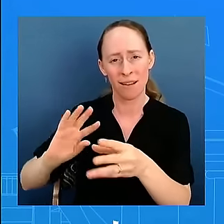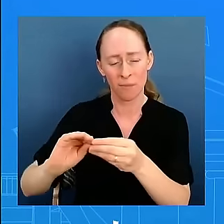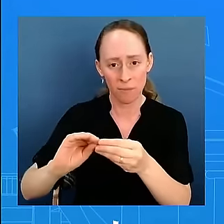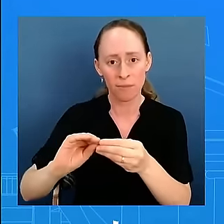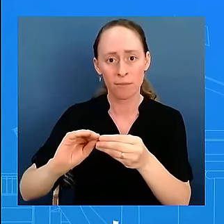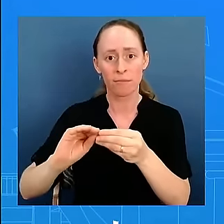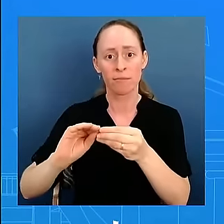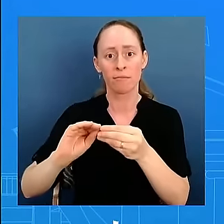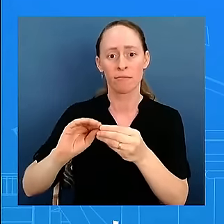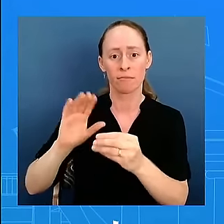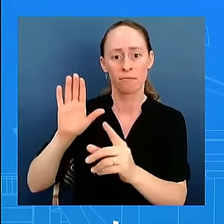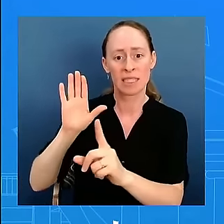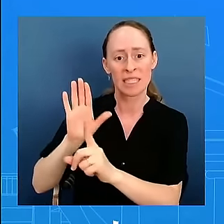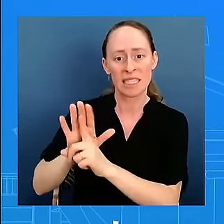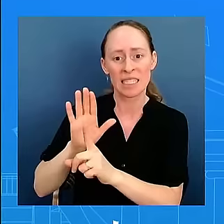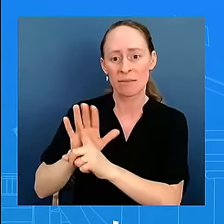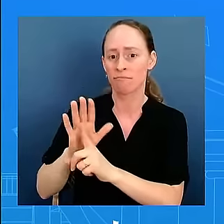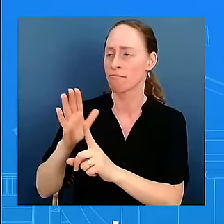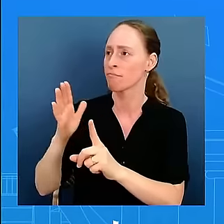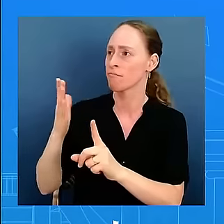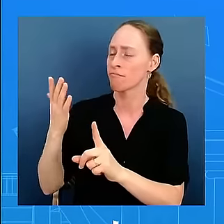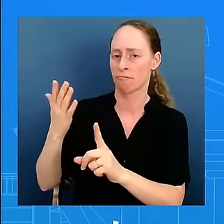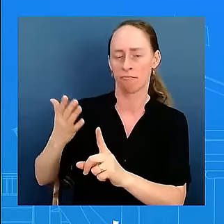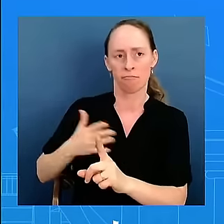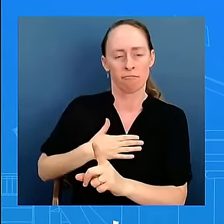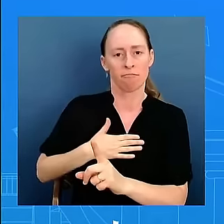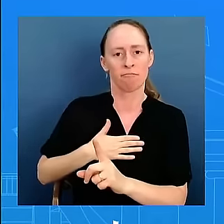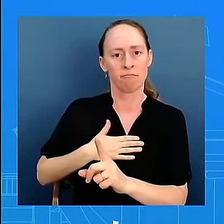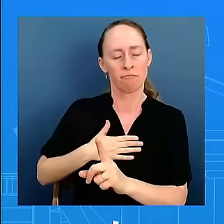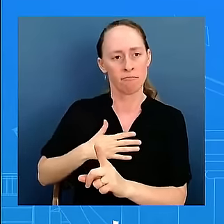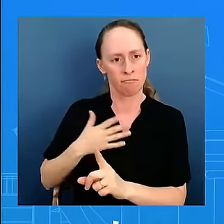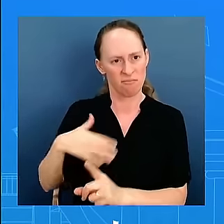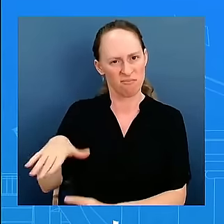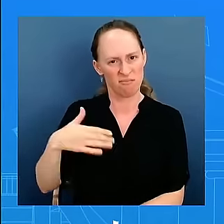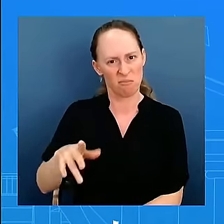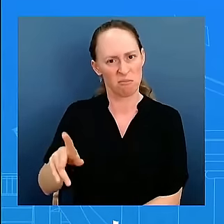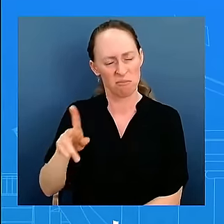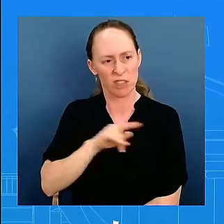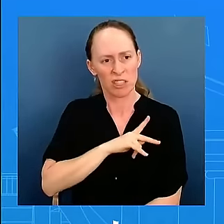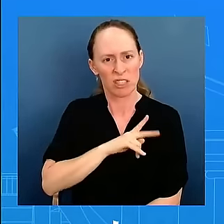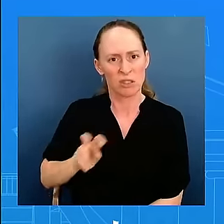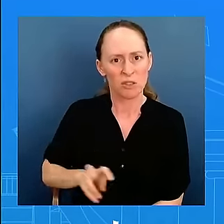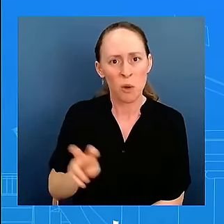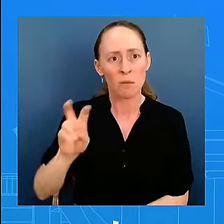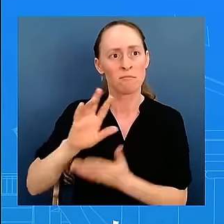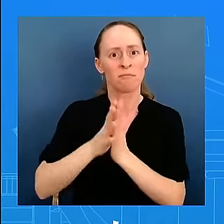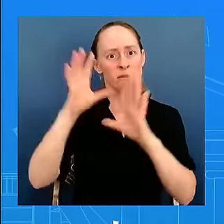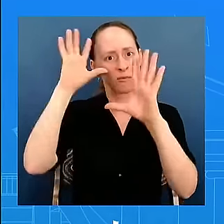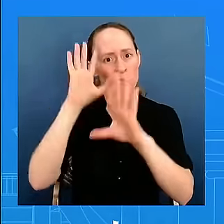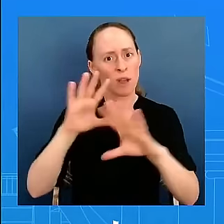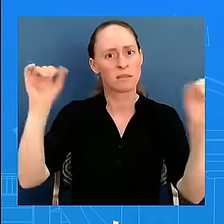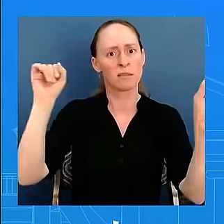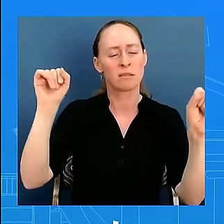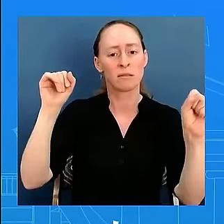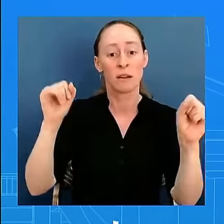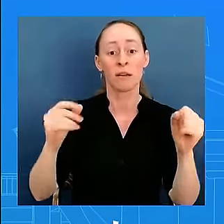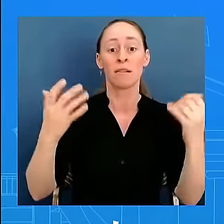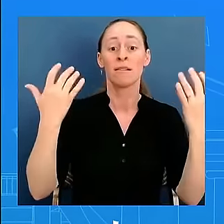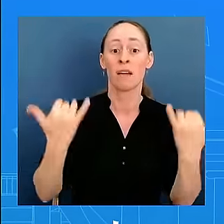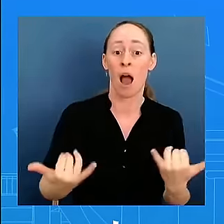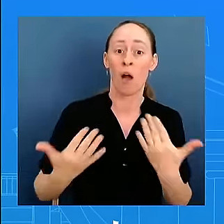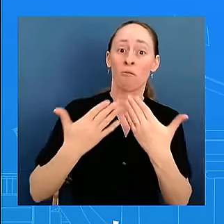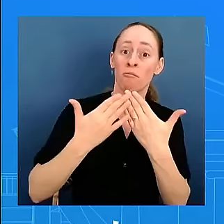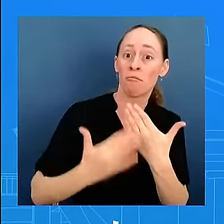lifetime uh and you know to lay out what this next six months is going to be and so that's what he wanted to focus on